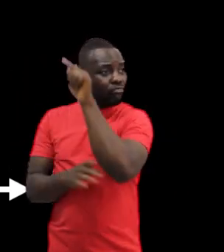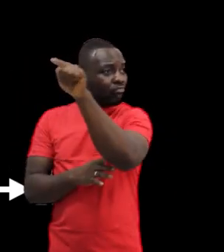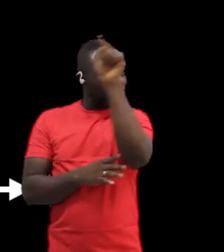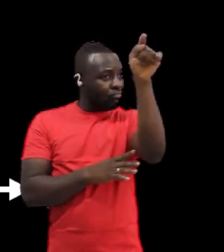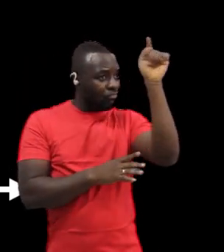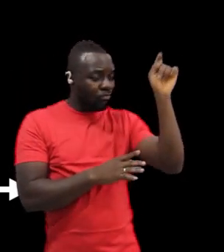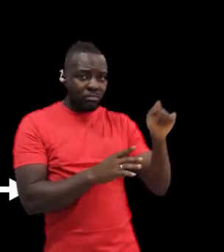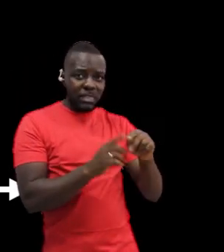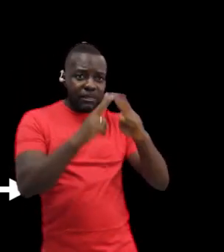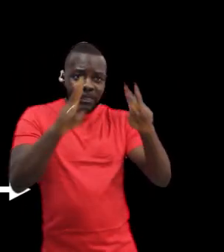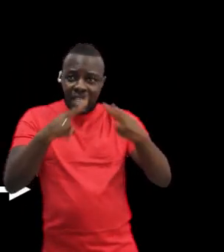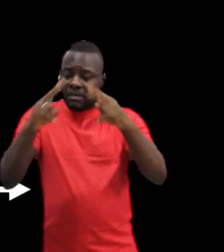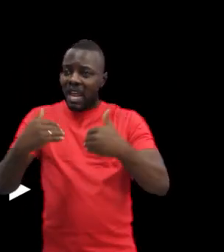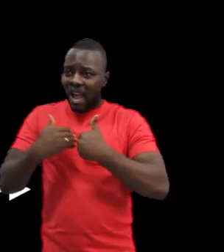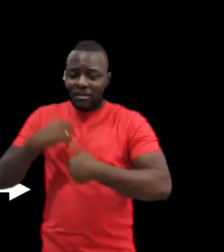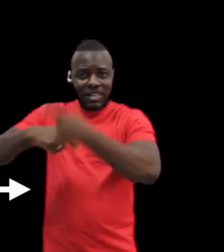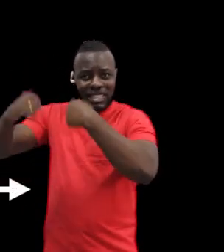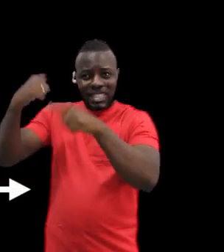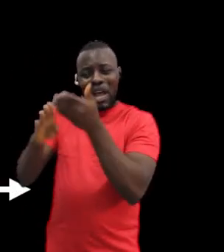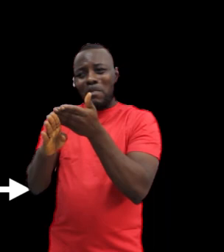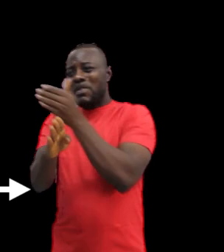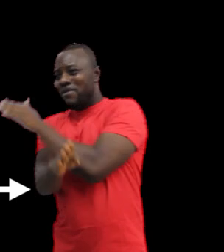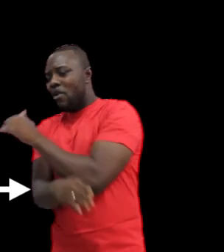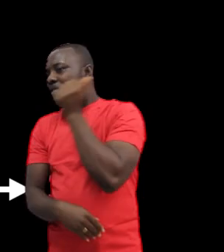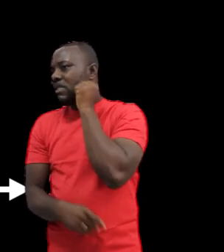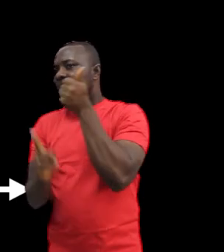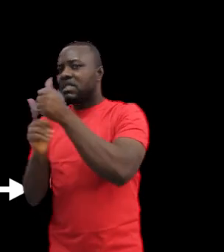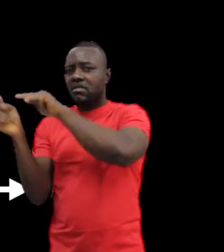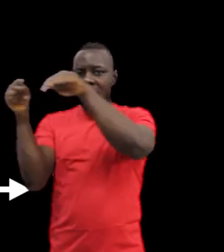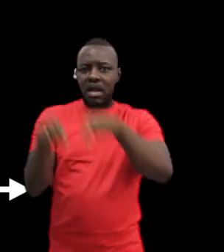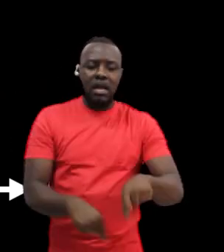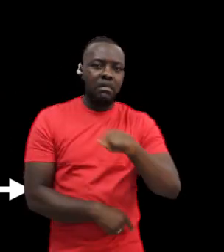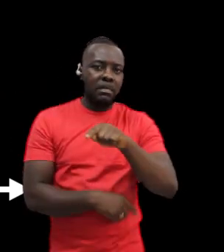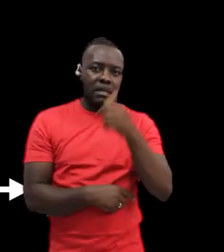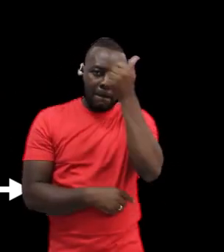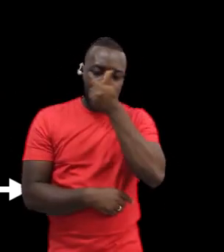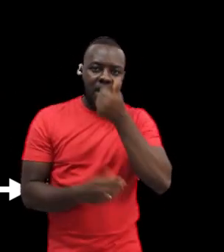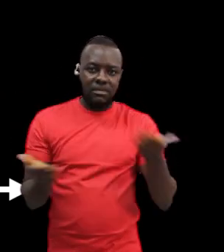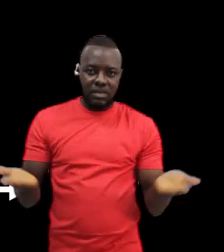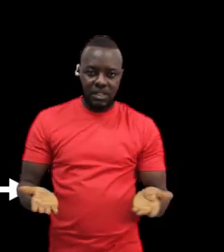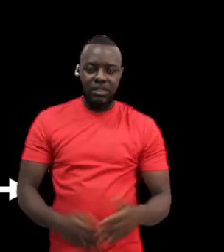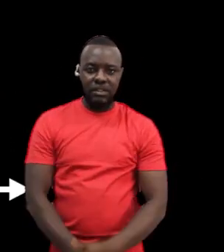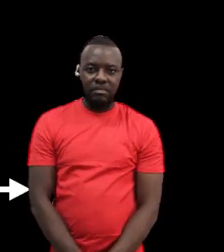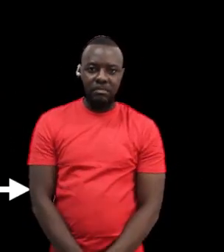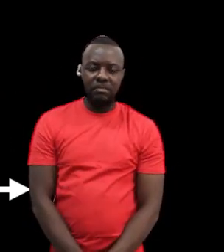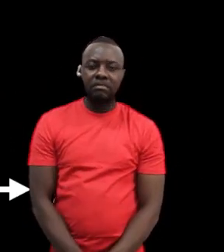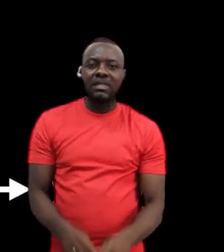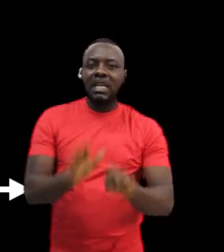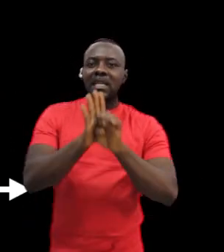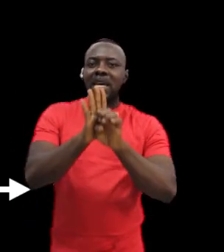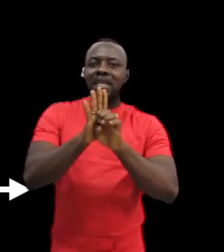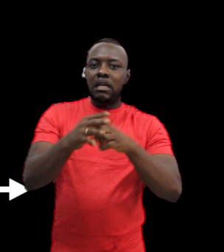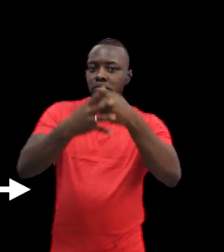identified numerous Indigenous Madathang Sign Languages used by deaf communities in West Africa before Foster's introduction of